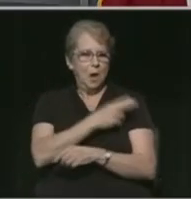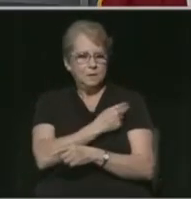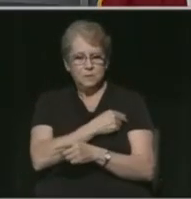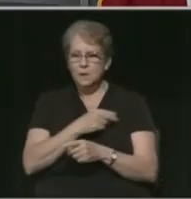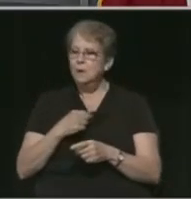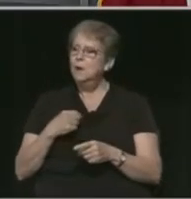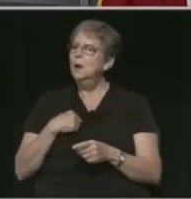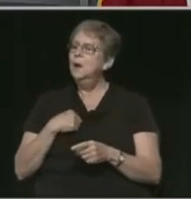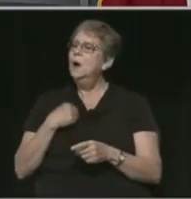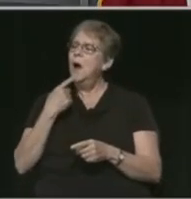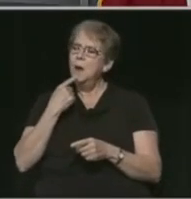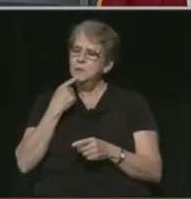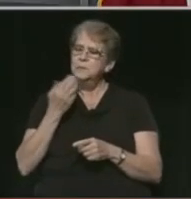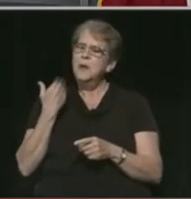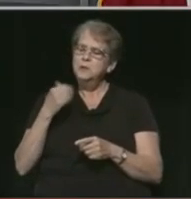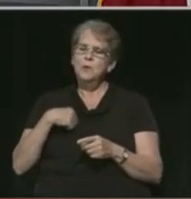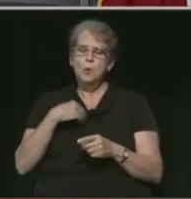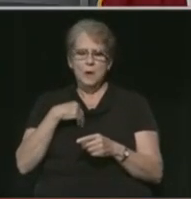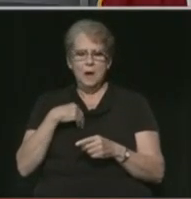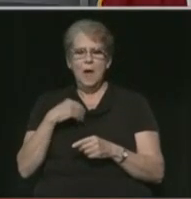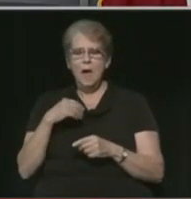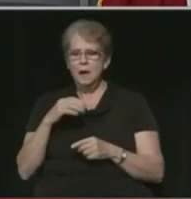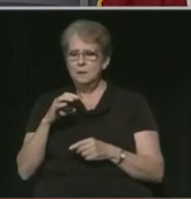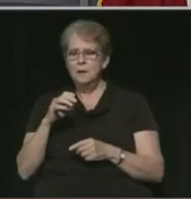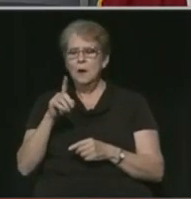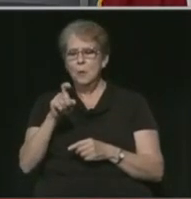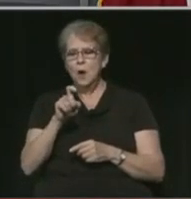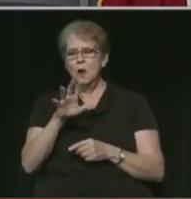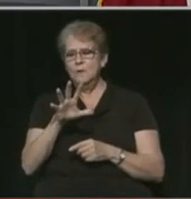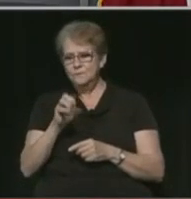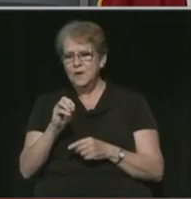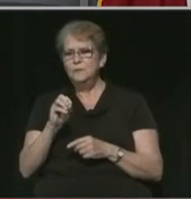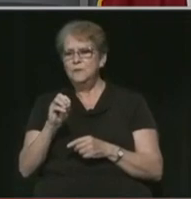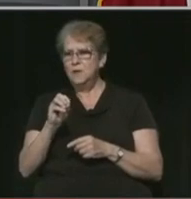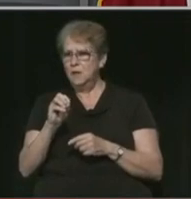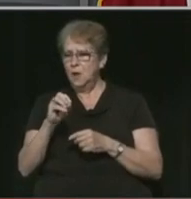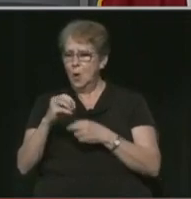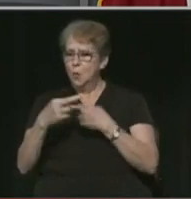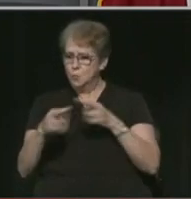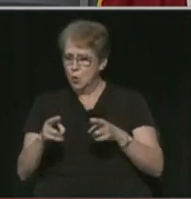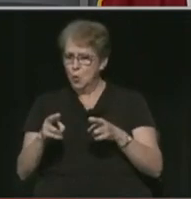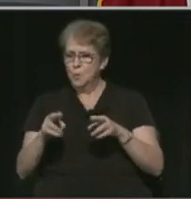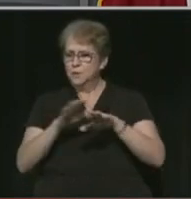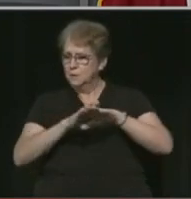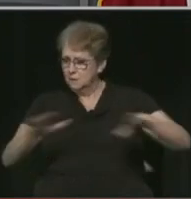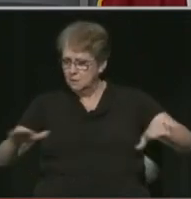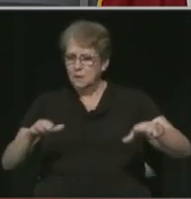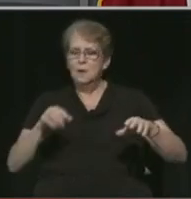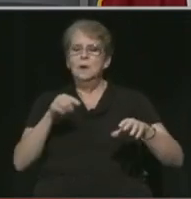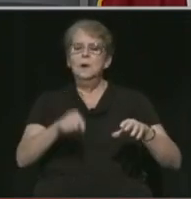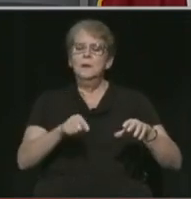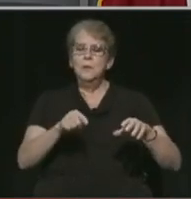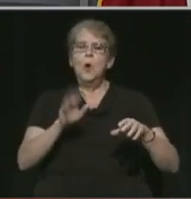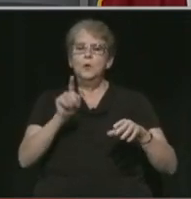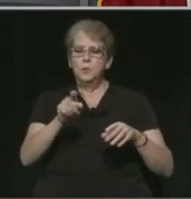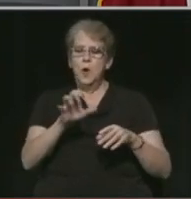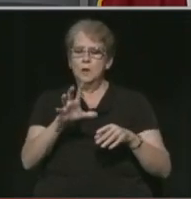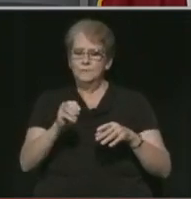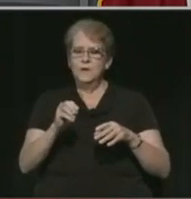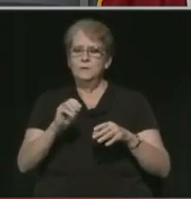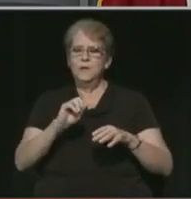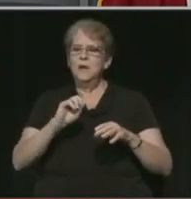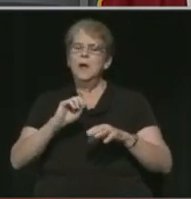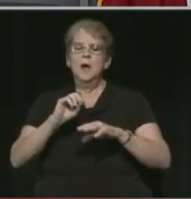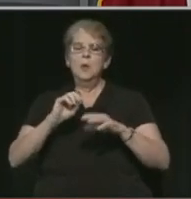mentioned in our last time we've taken a floor to set aside 150 rooms. Now we're taking those 150 rooms and carving out